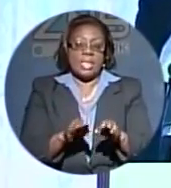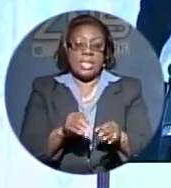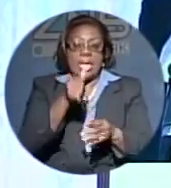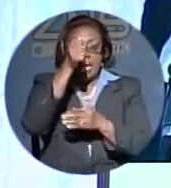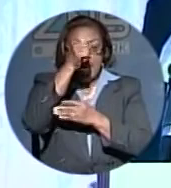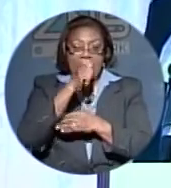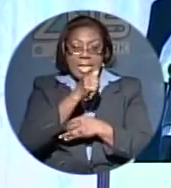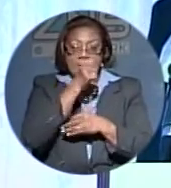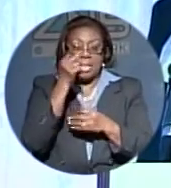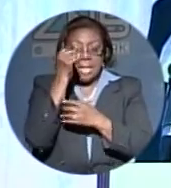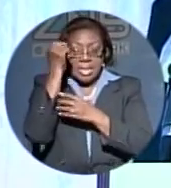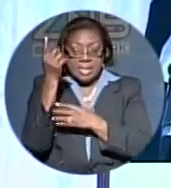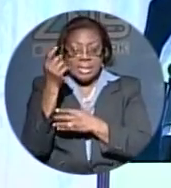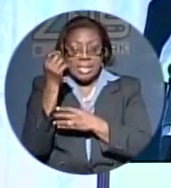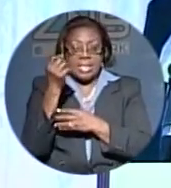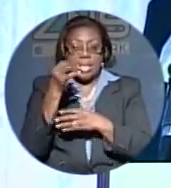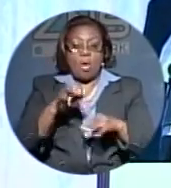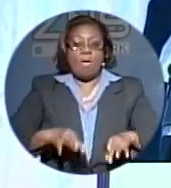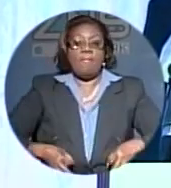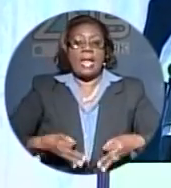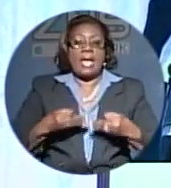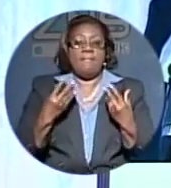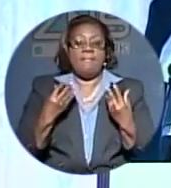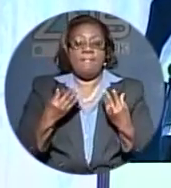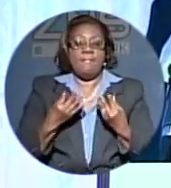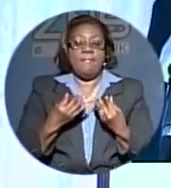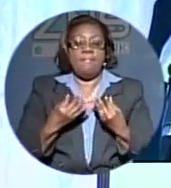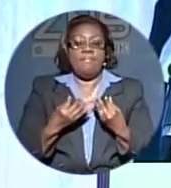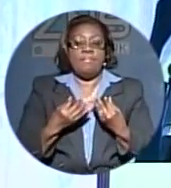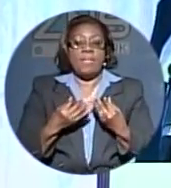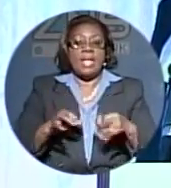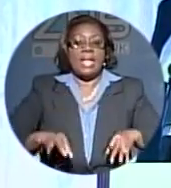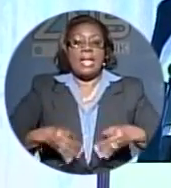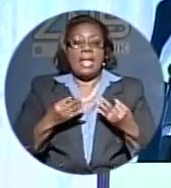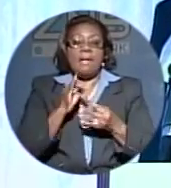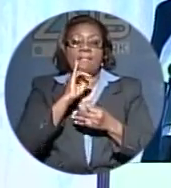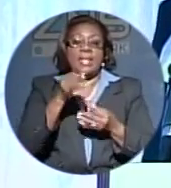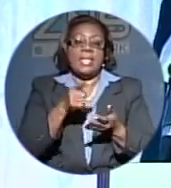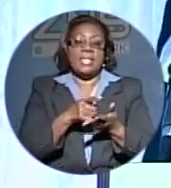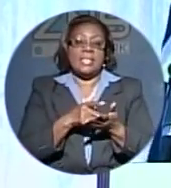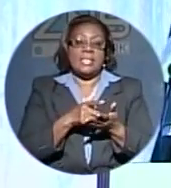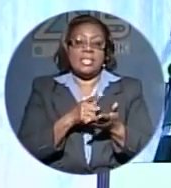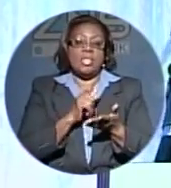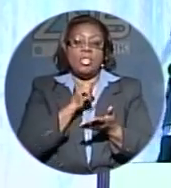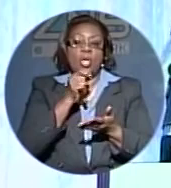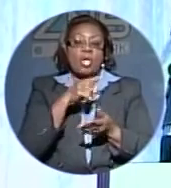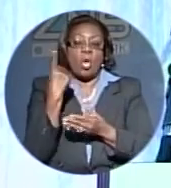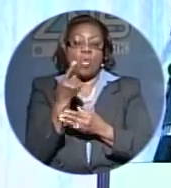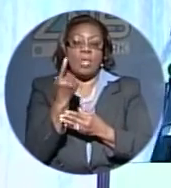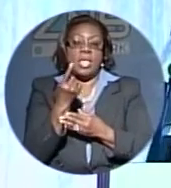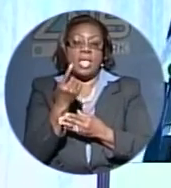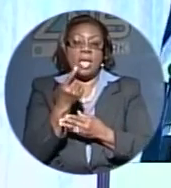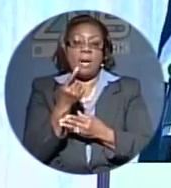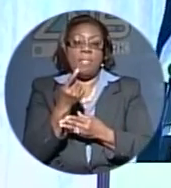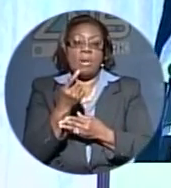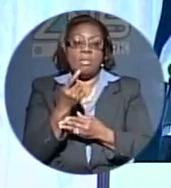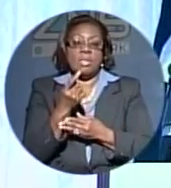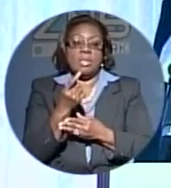understanding of life. That life is not only about Sunday